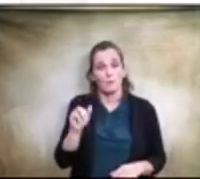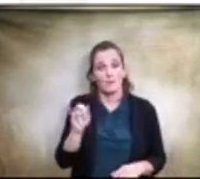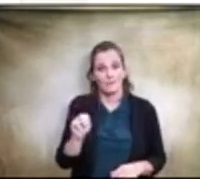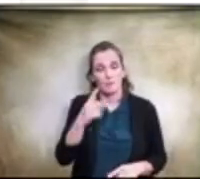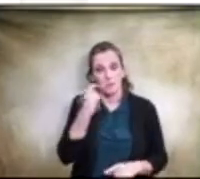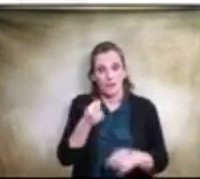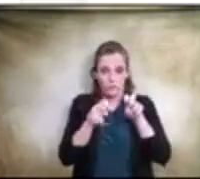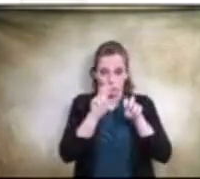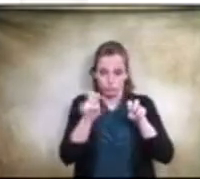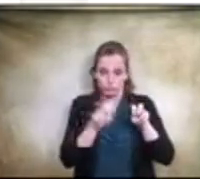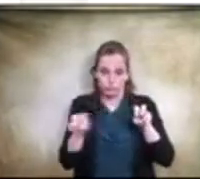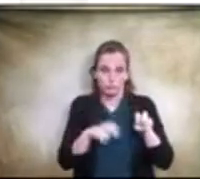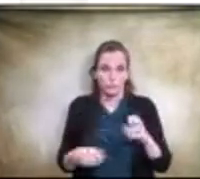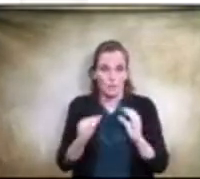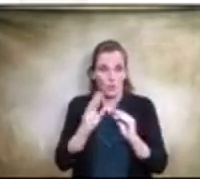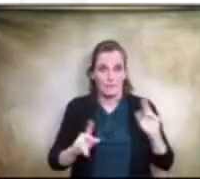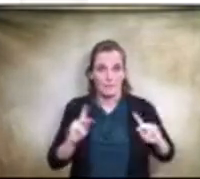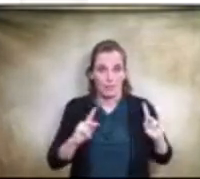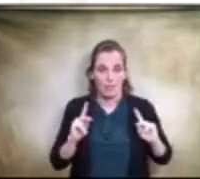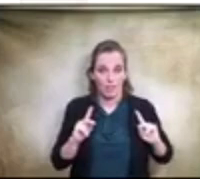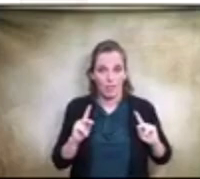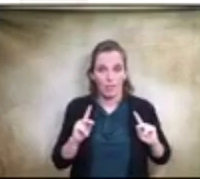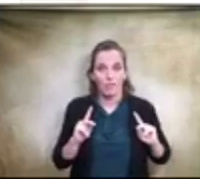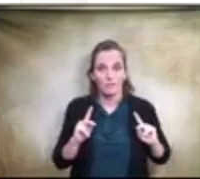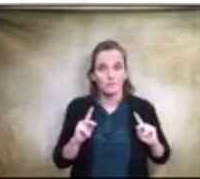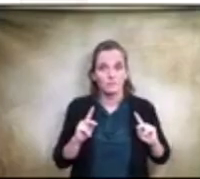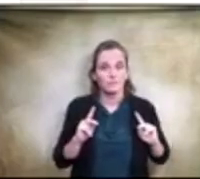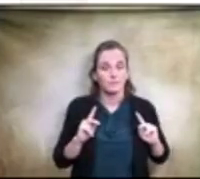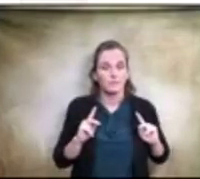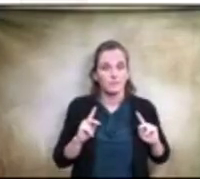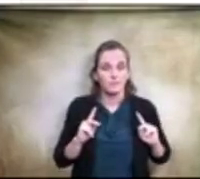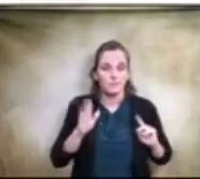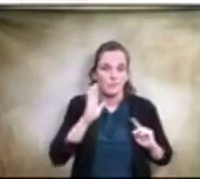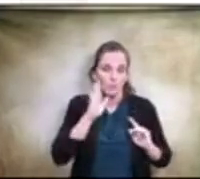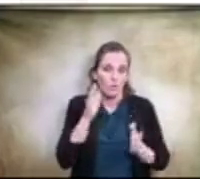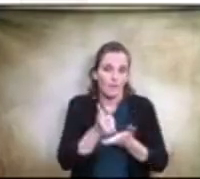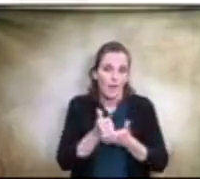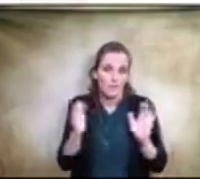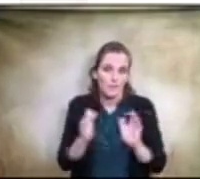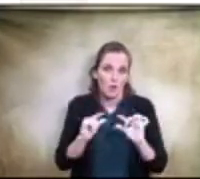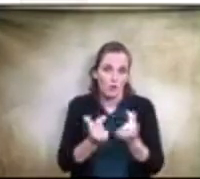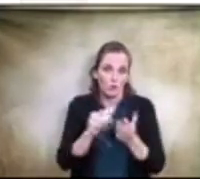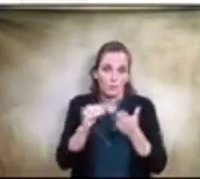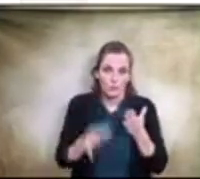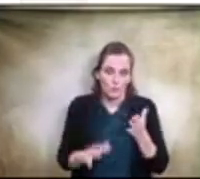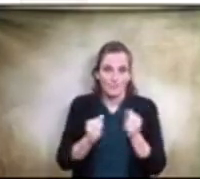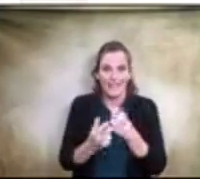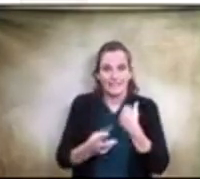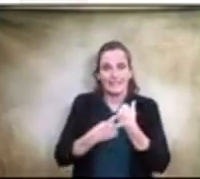um so it would accommodate our our small group students and save them on transportation costs